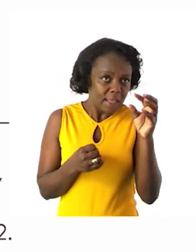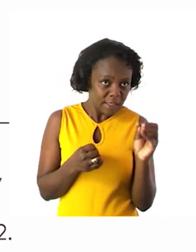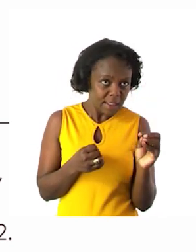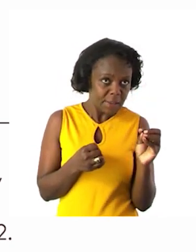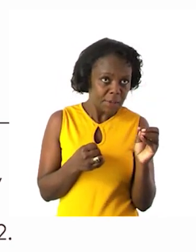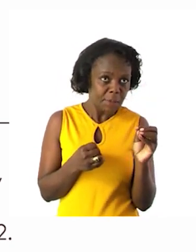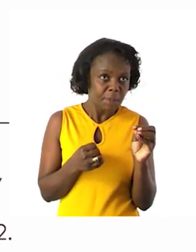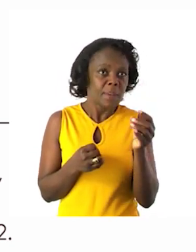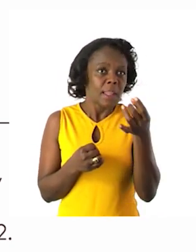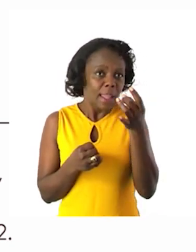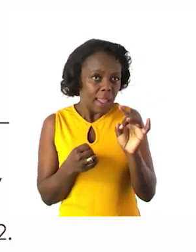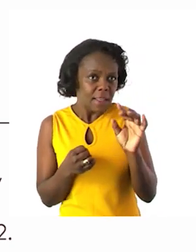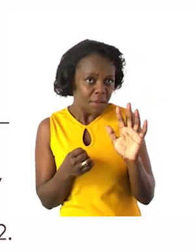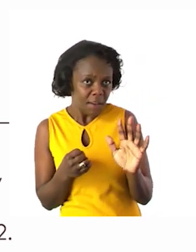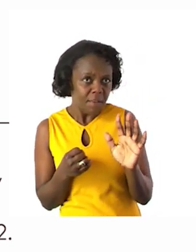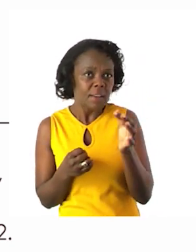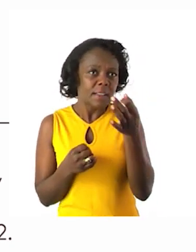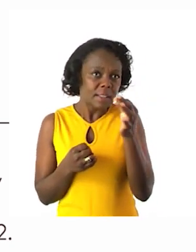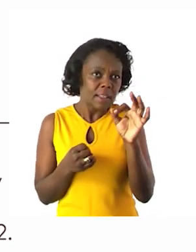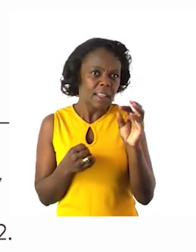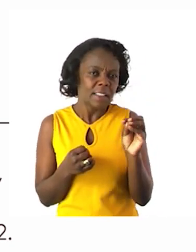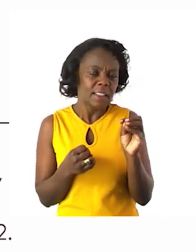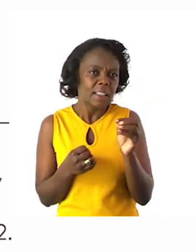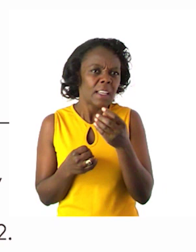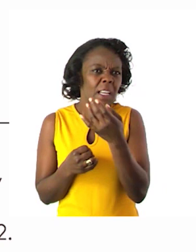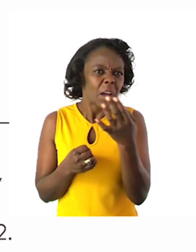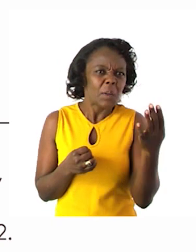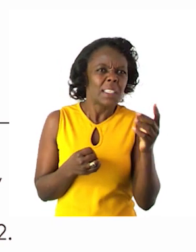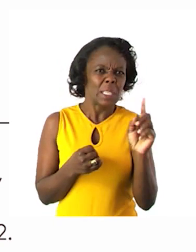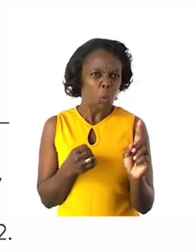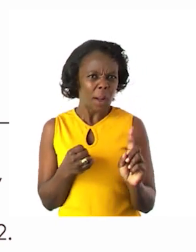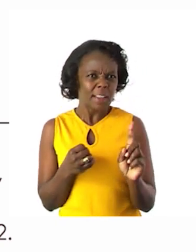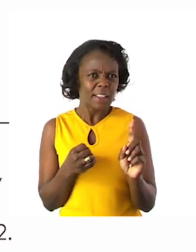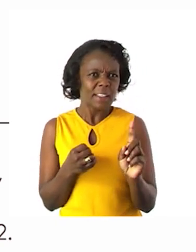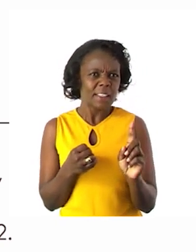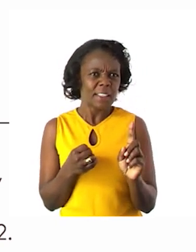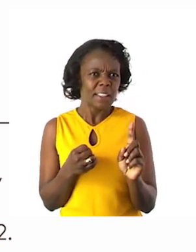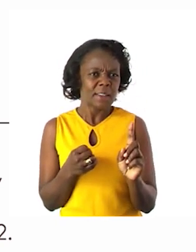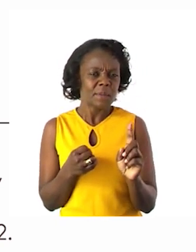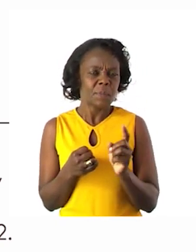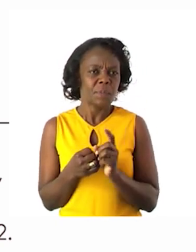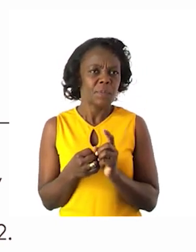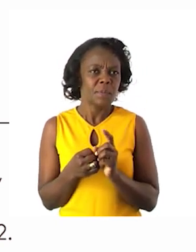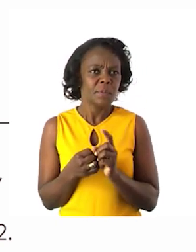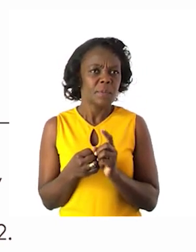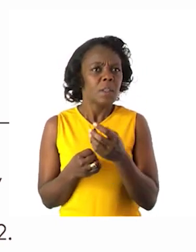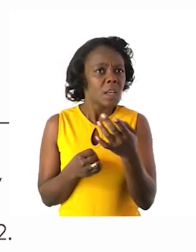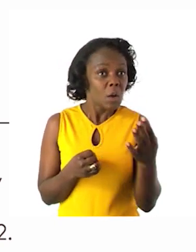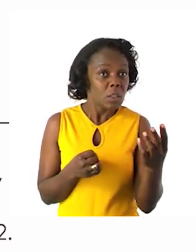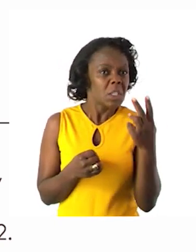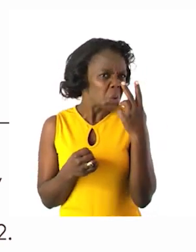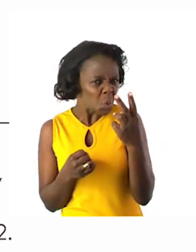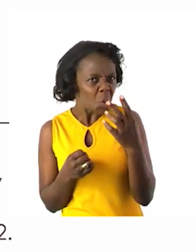and 90. So in which number are they counting in? They are counting in 2